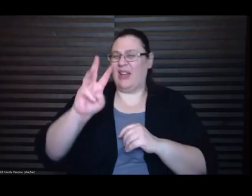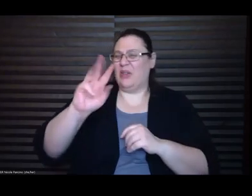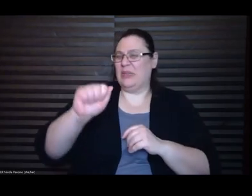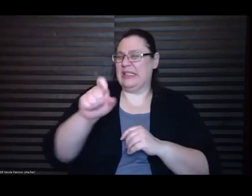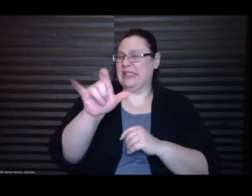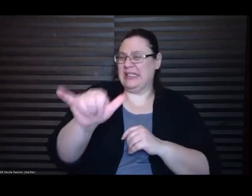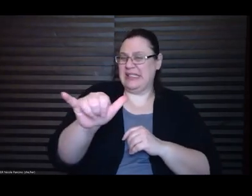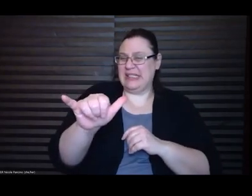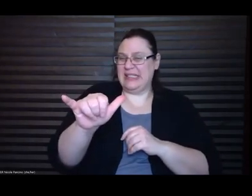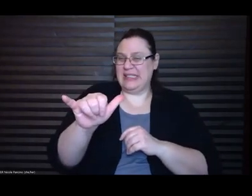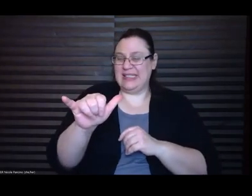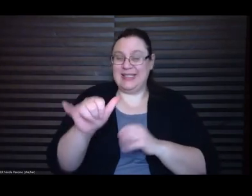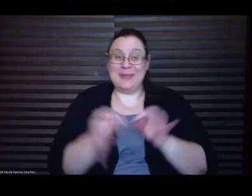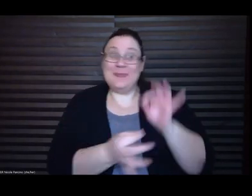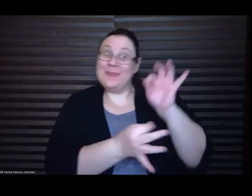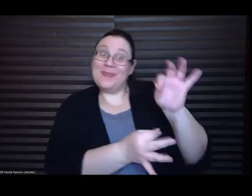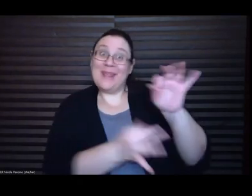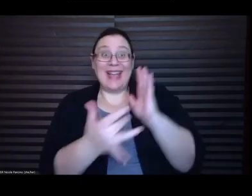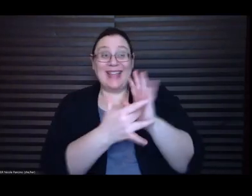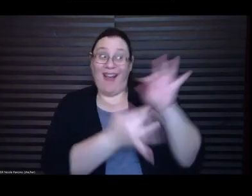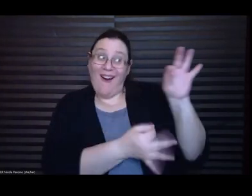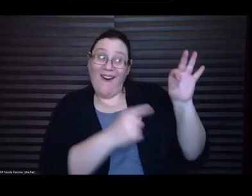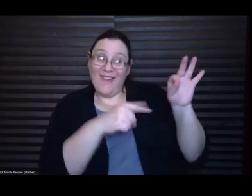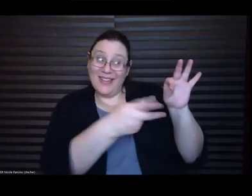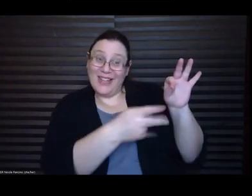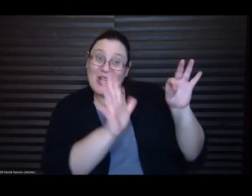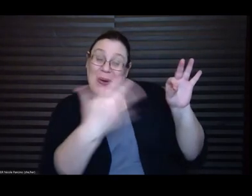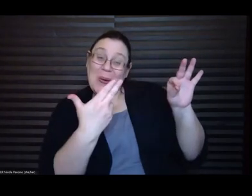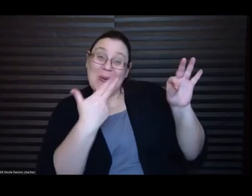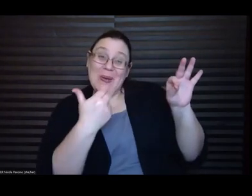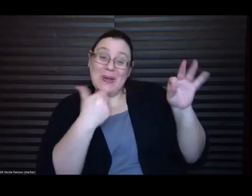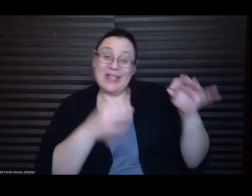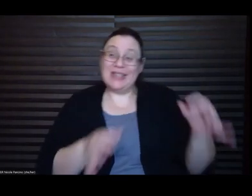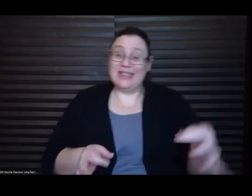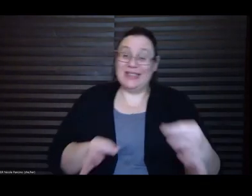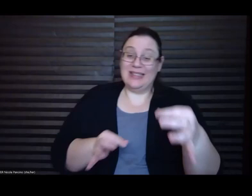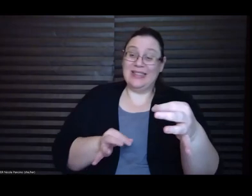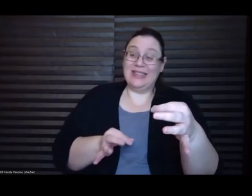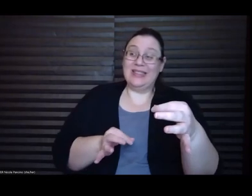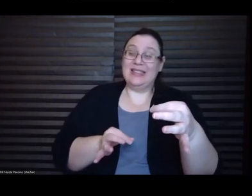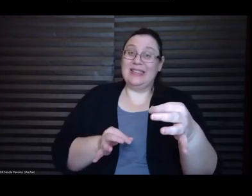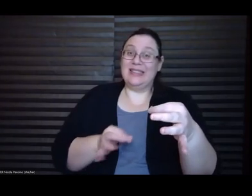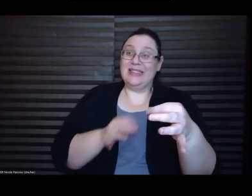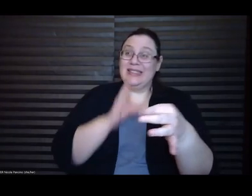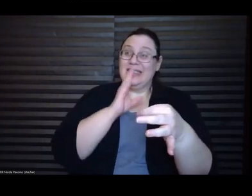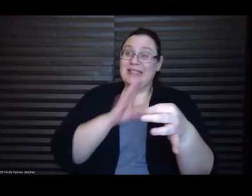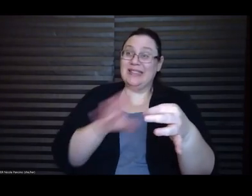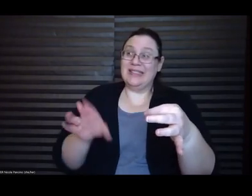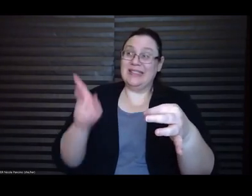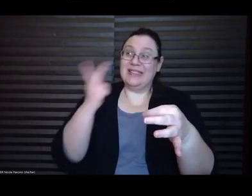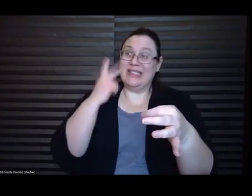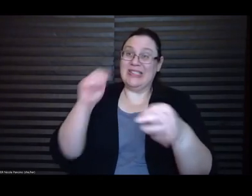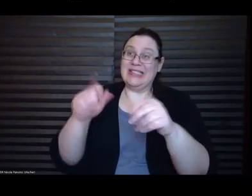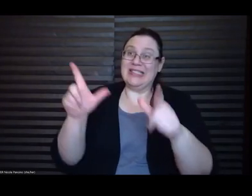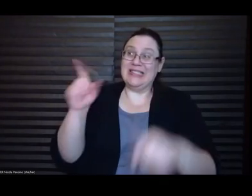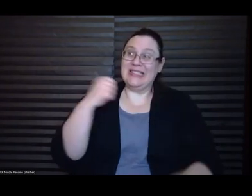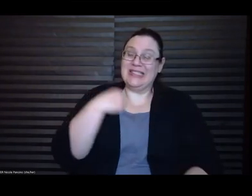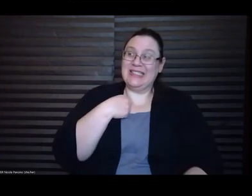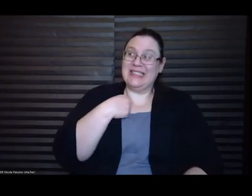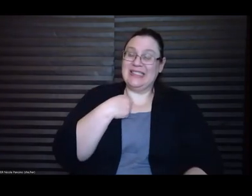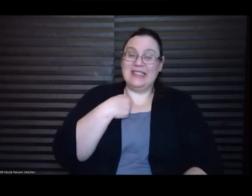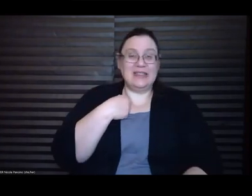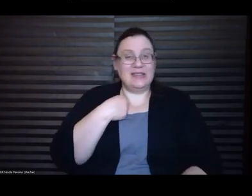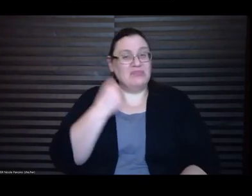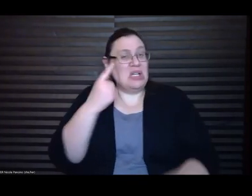Crystal had watched in silence as they pulsed on the screen. But today, the baby seemed great, kicking up a storm and she hadn't been murdered.